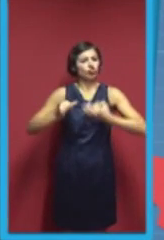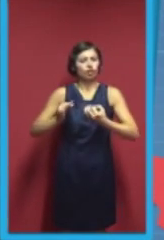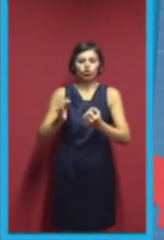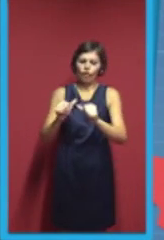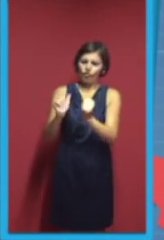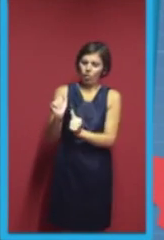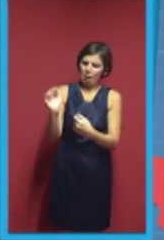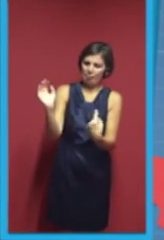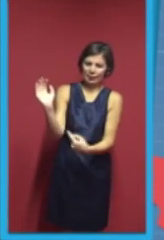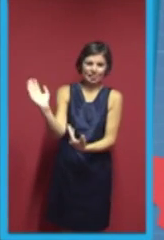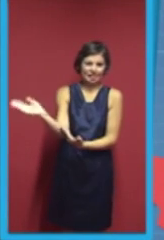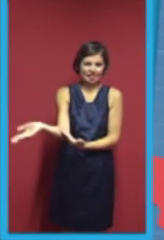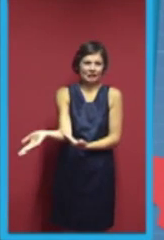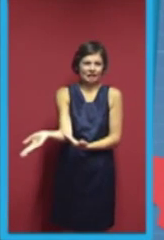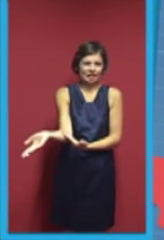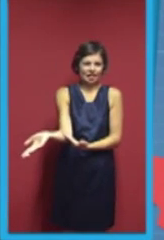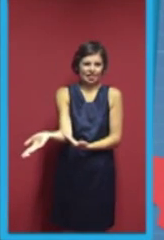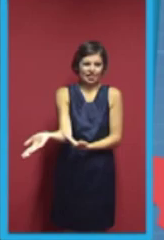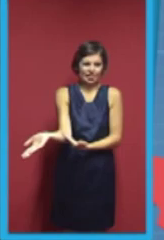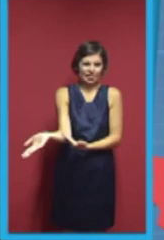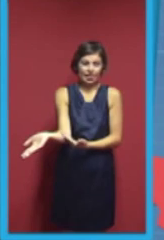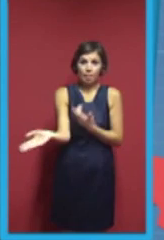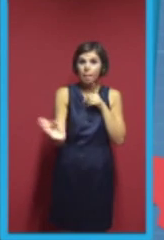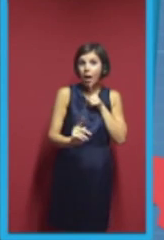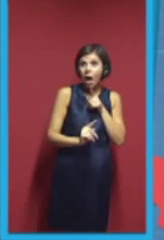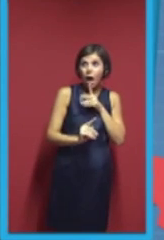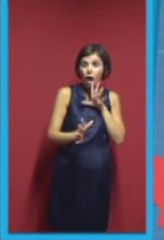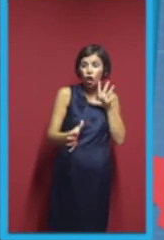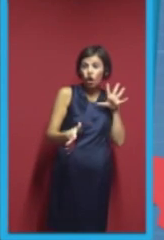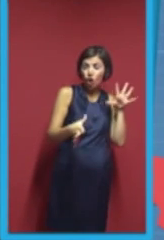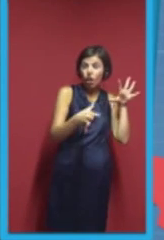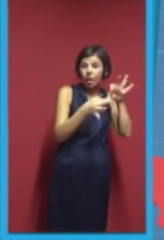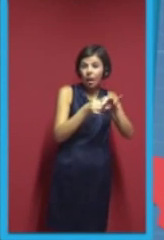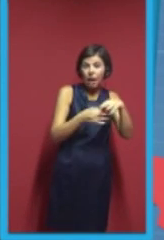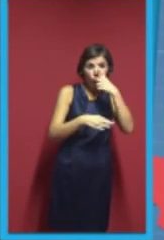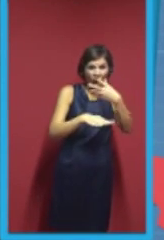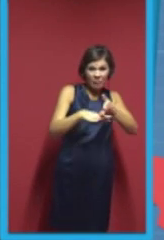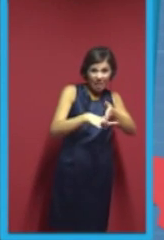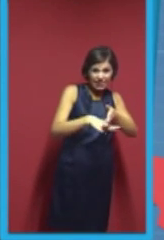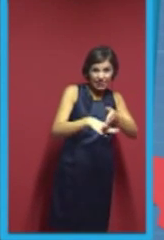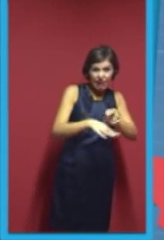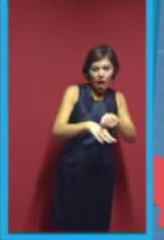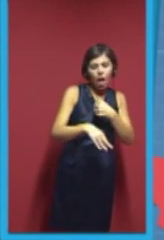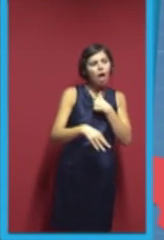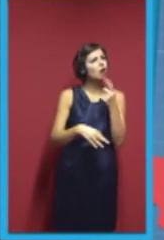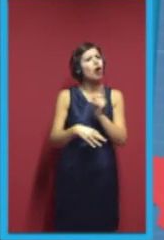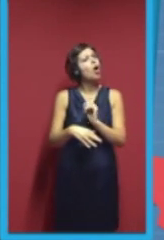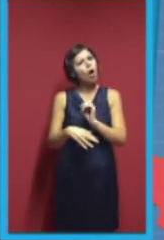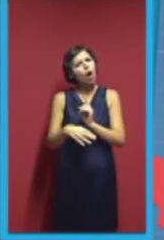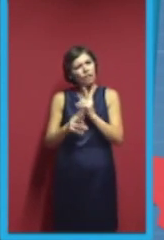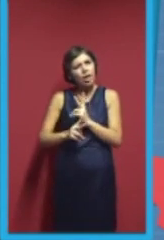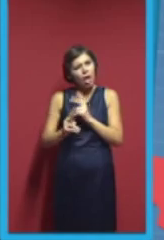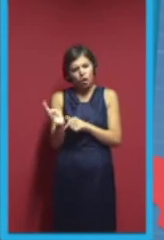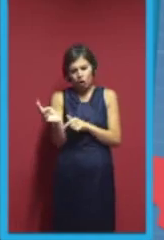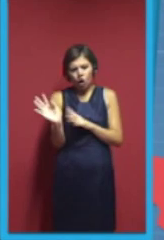Slicer. Yes. Actually, it is really real. The info pattern is actually generated by